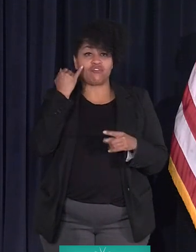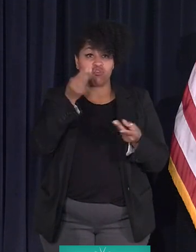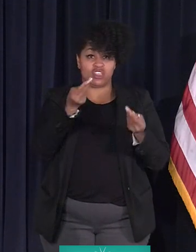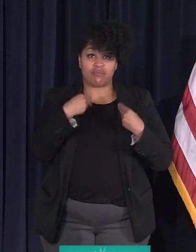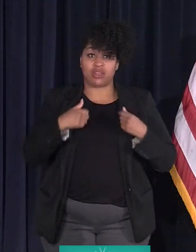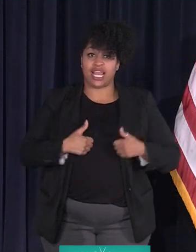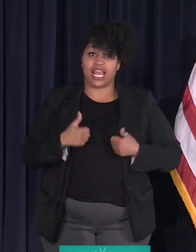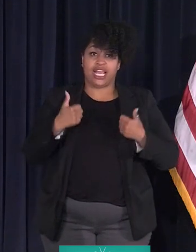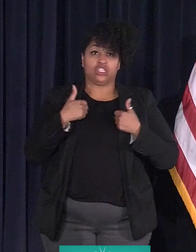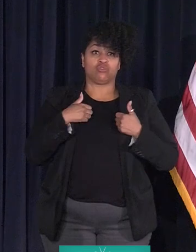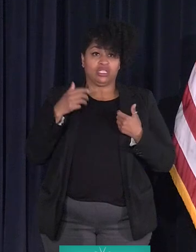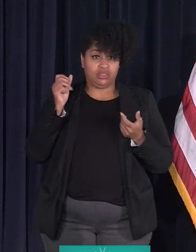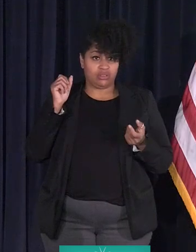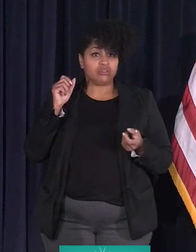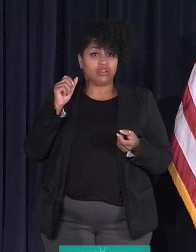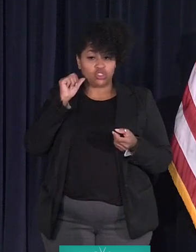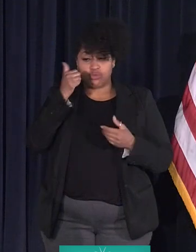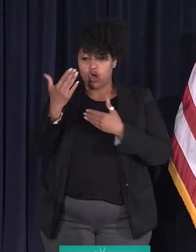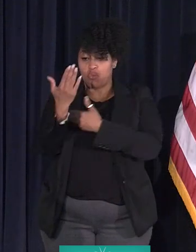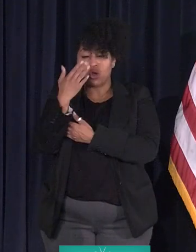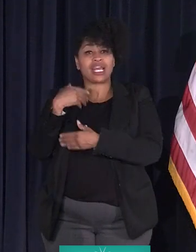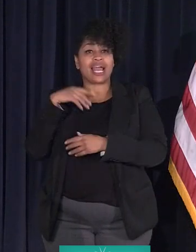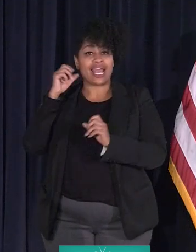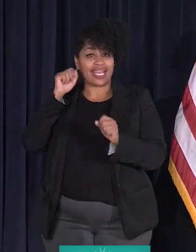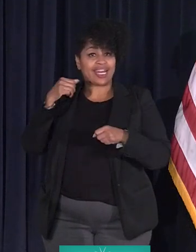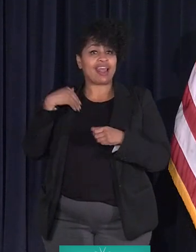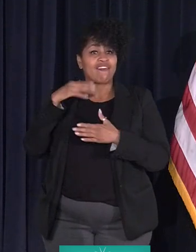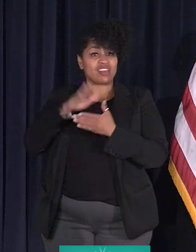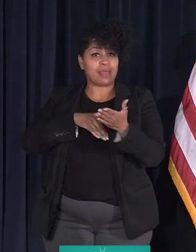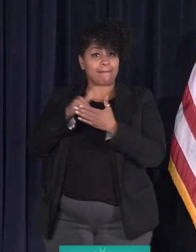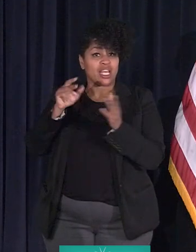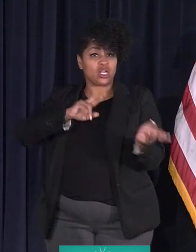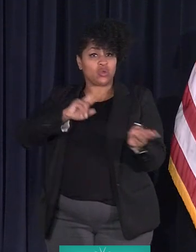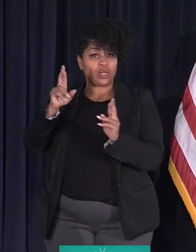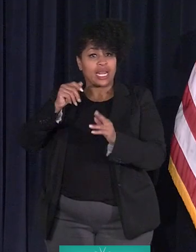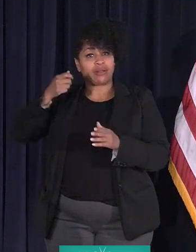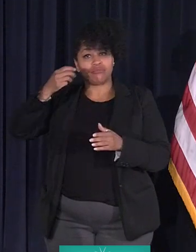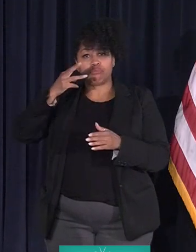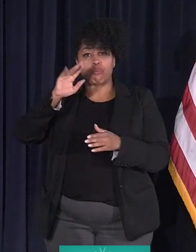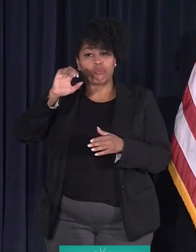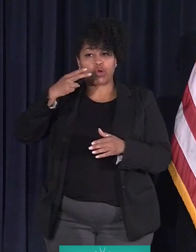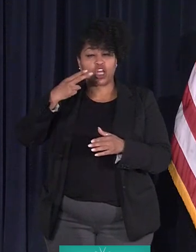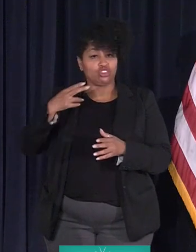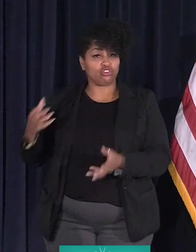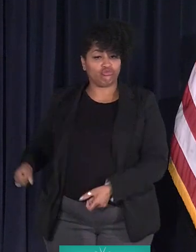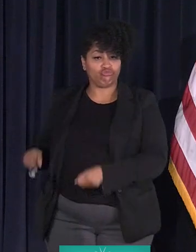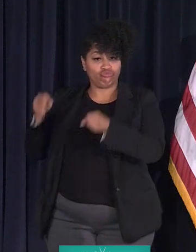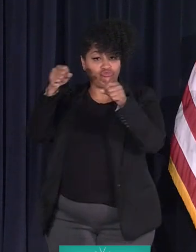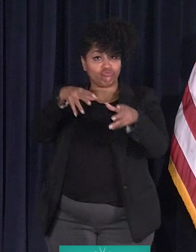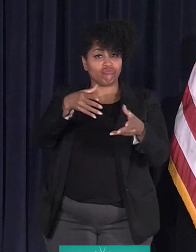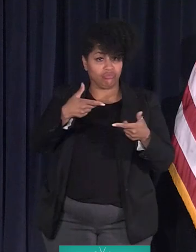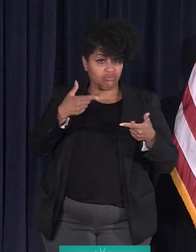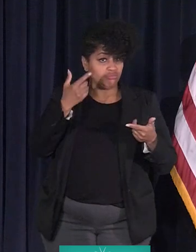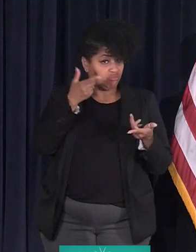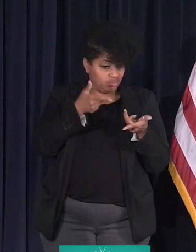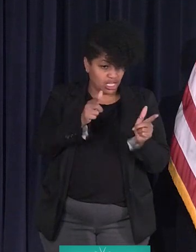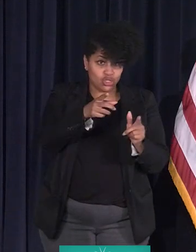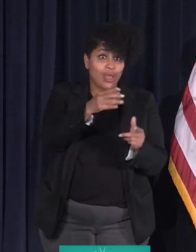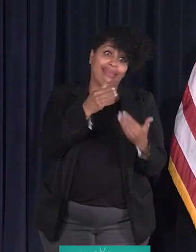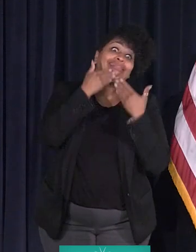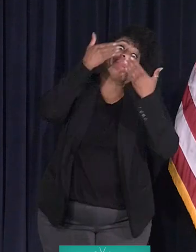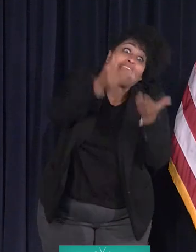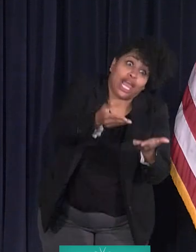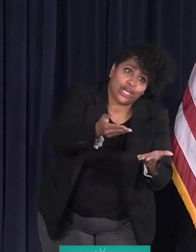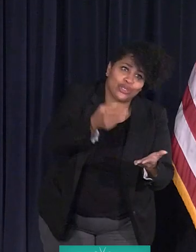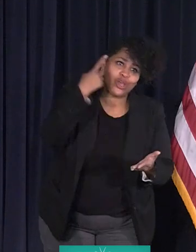address tomorrow morning, I will have the paint, some brushes dropped off, and allow you and thank you